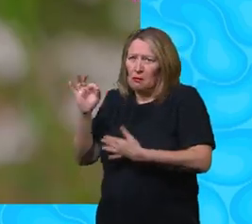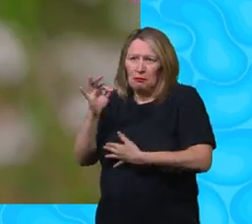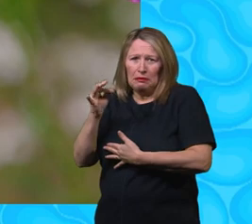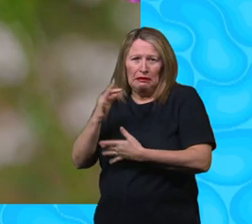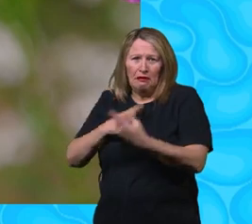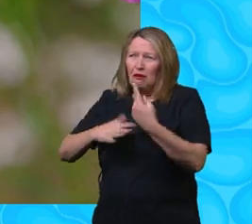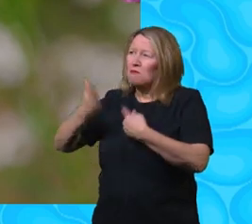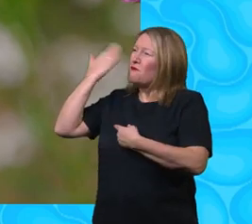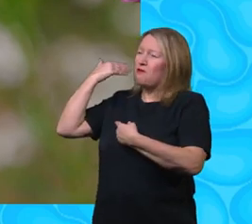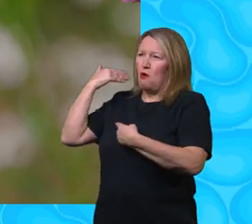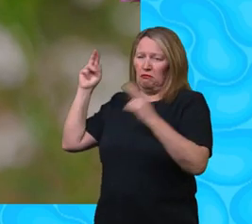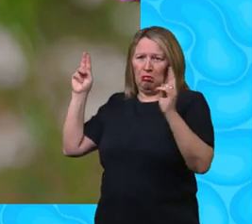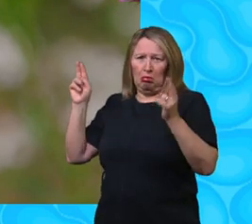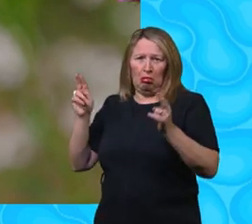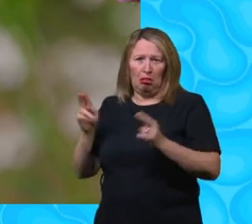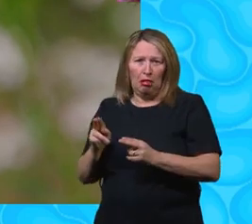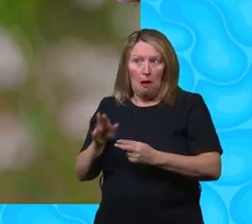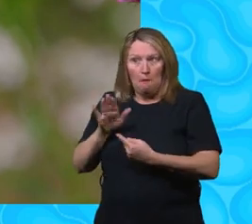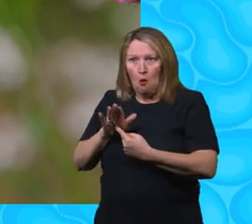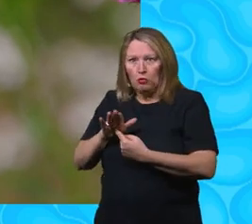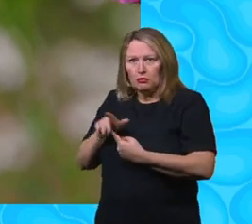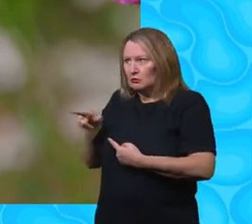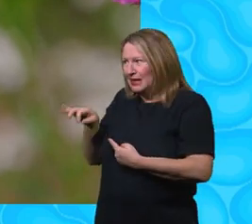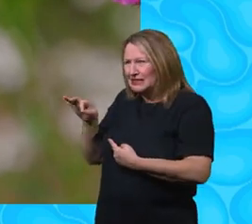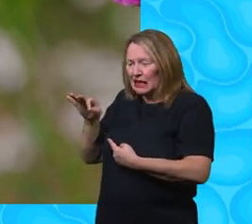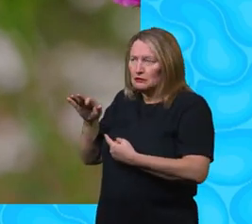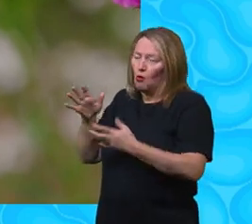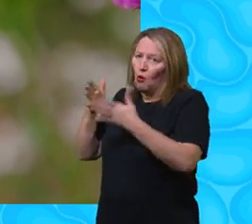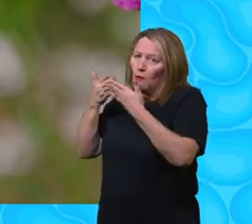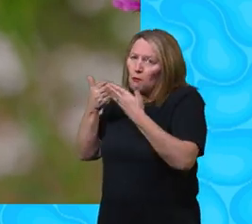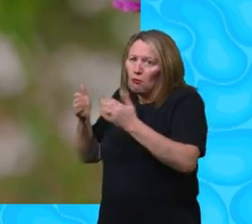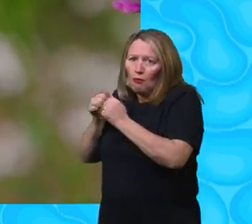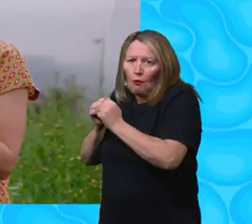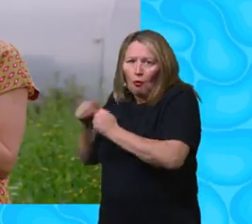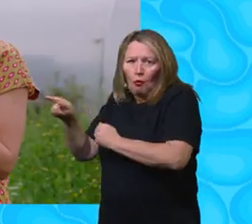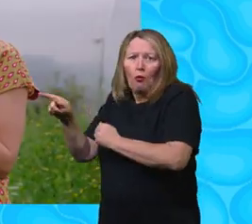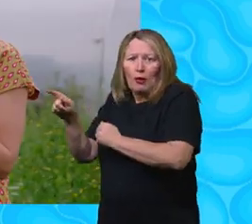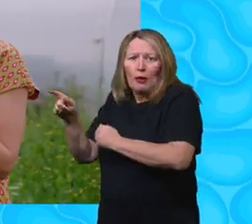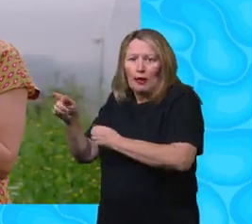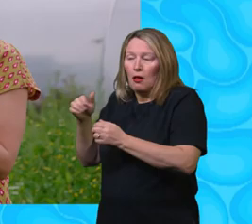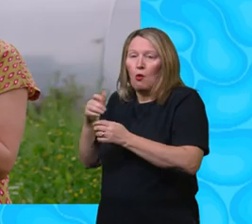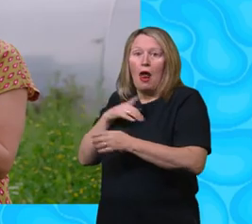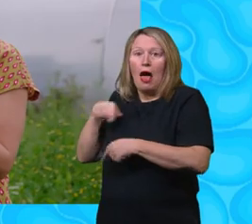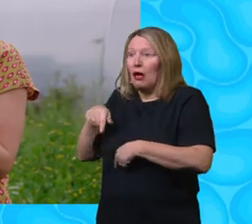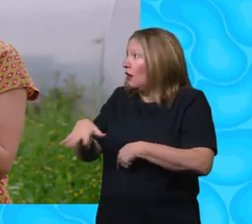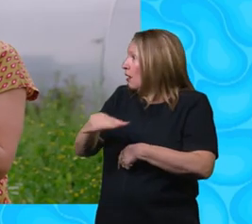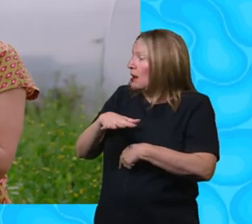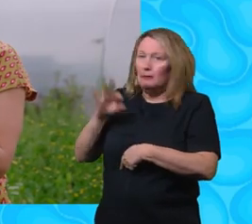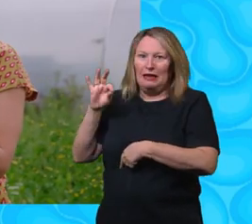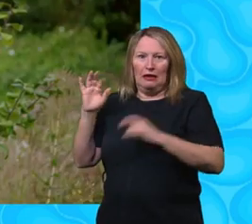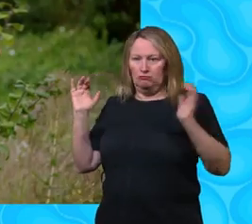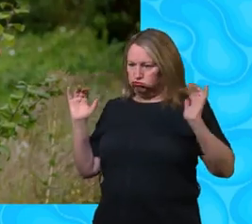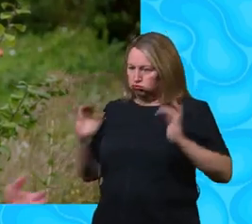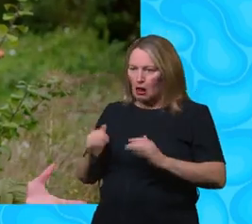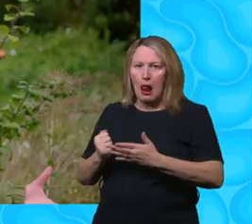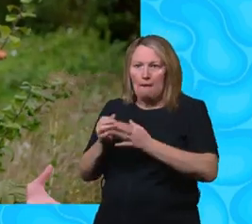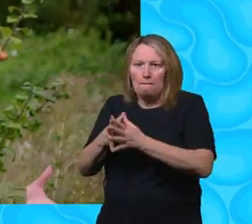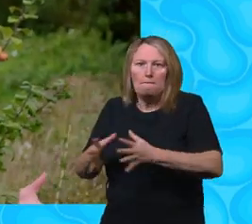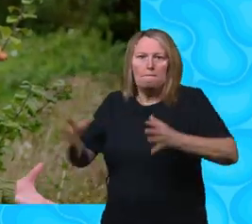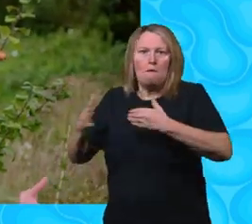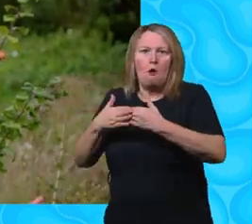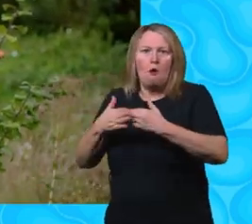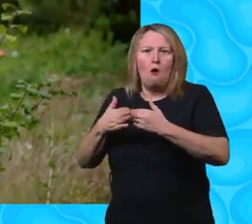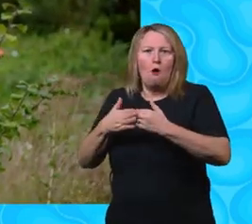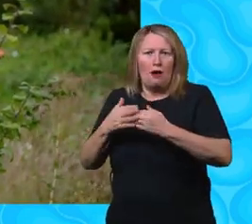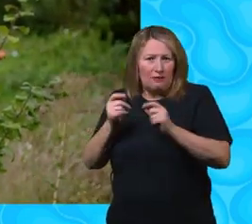bumble bees in the wild as they used to be. And they're really important insects. So places like this attract the bees, help to increase numbers. So there's lots